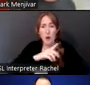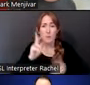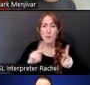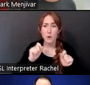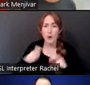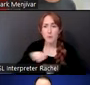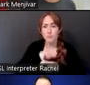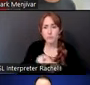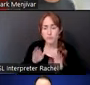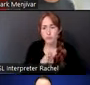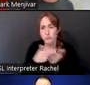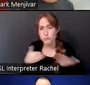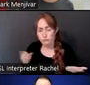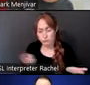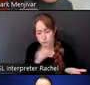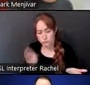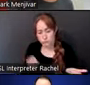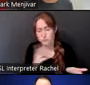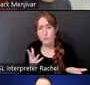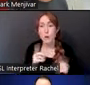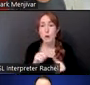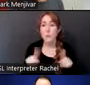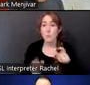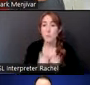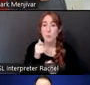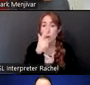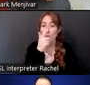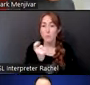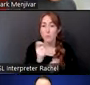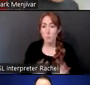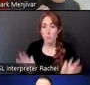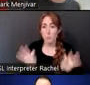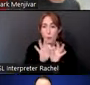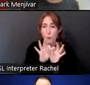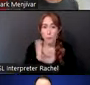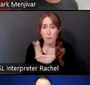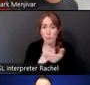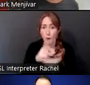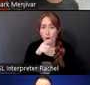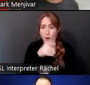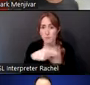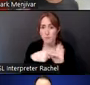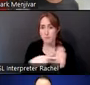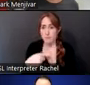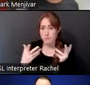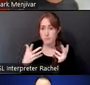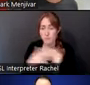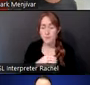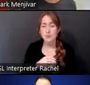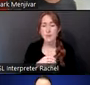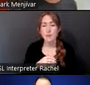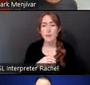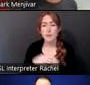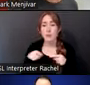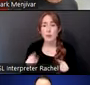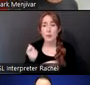interesting parts of this exhibition and most meaningful things for me is that several weekends throughout the run of the show,